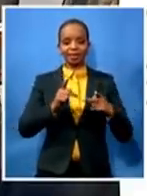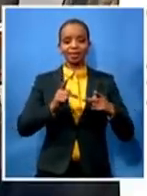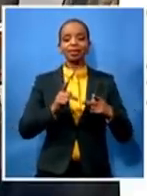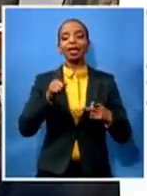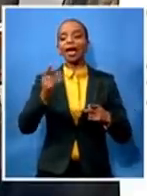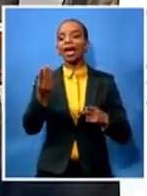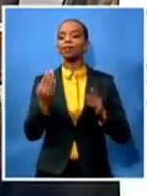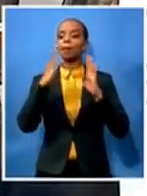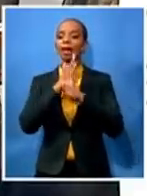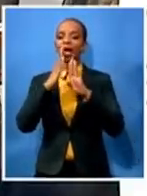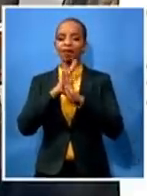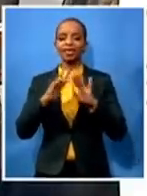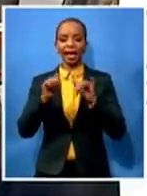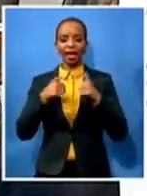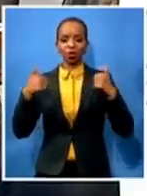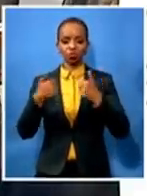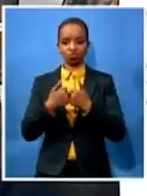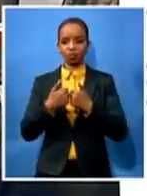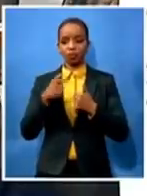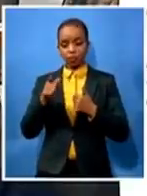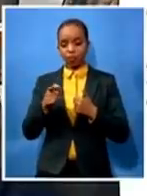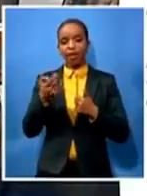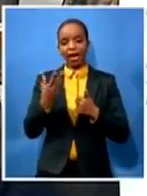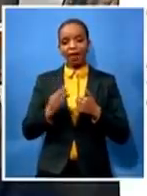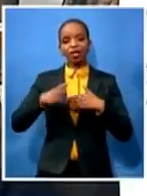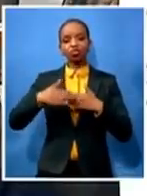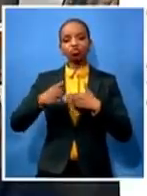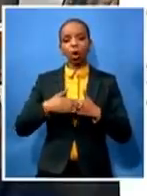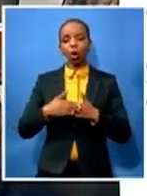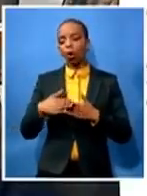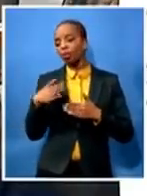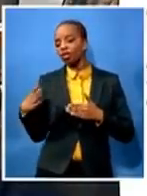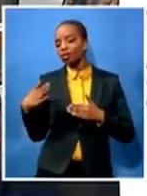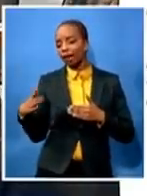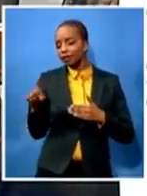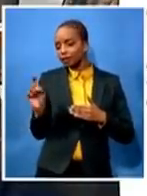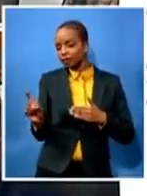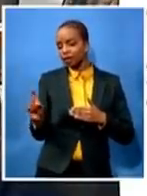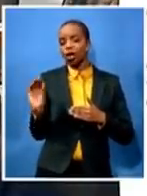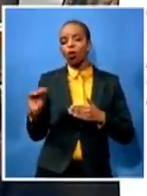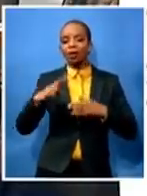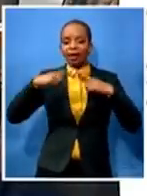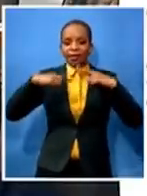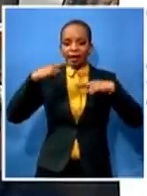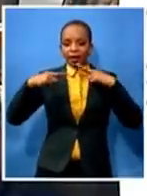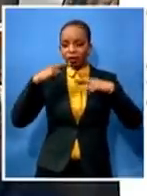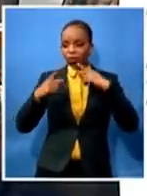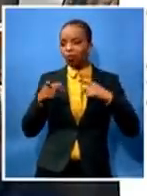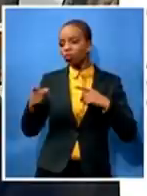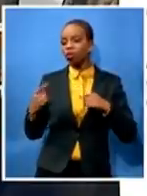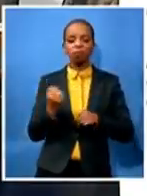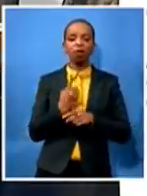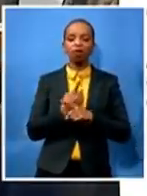the on the right hand side and you have a dining room that has always been in use but of course it is mr agrisis